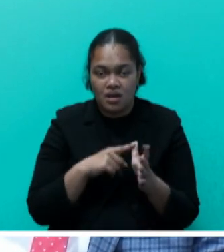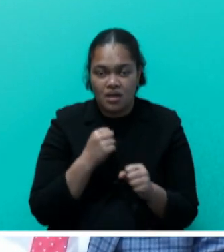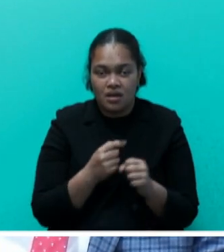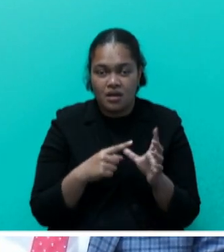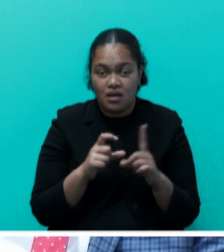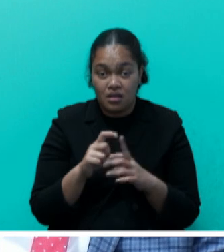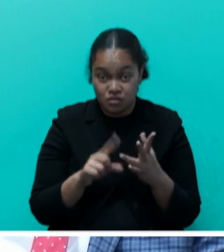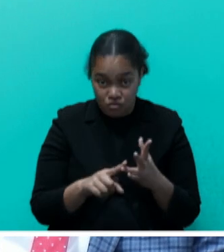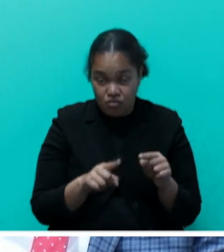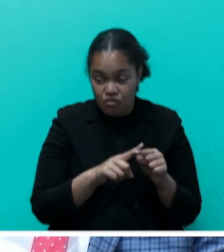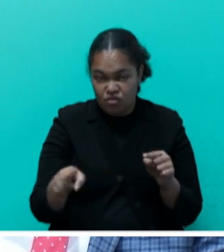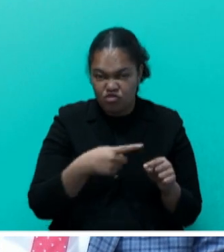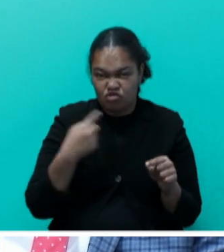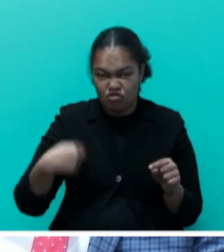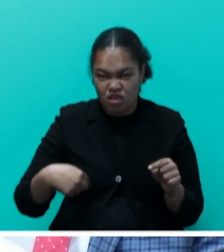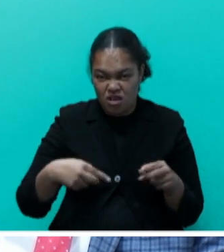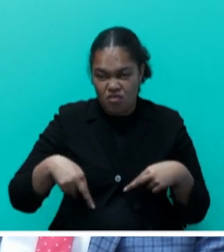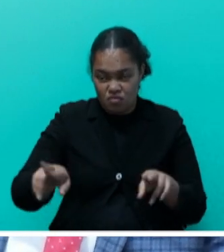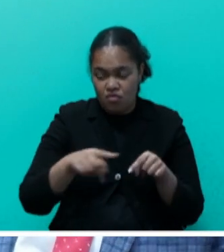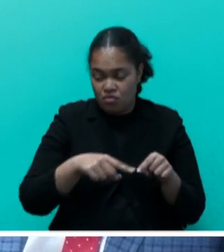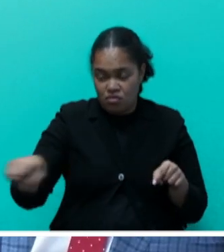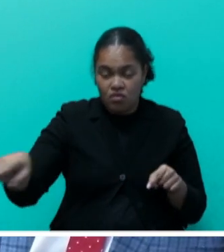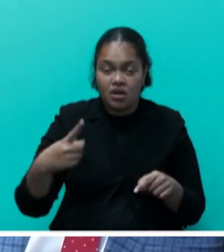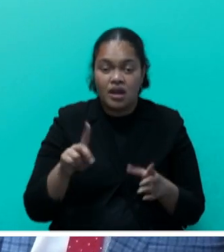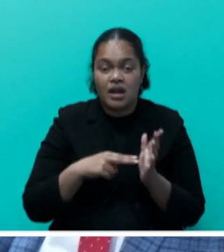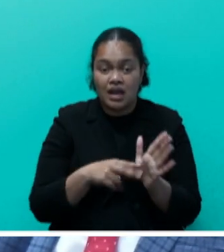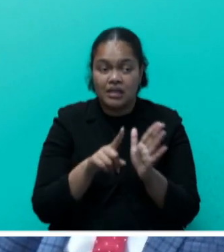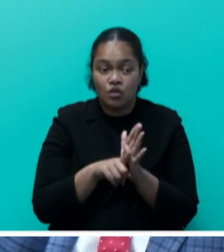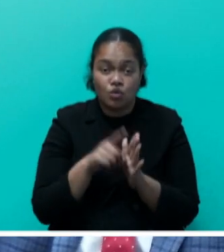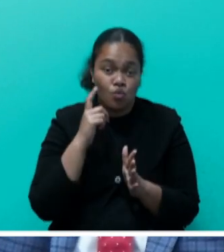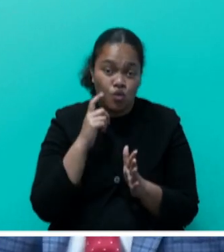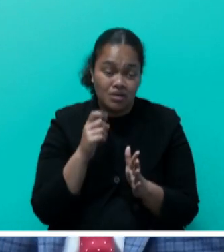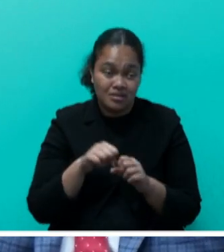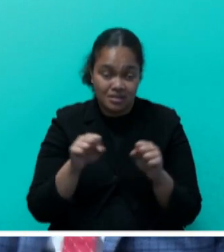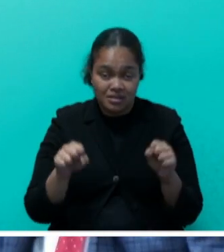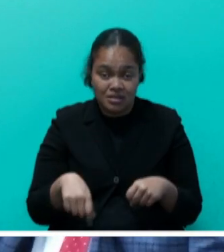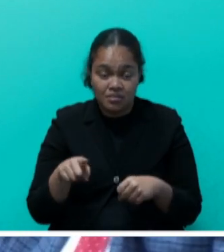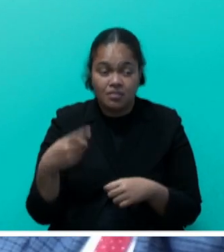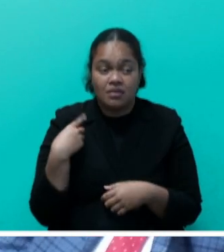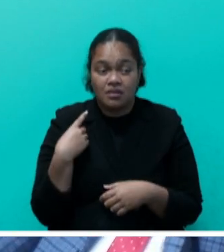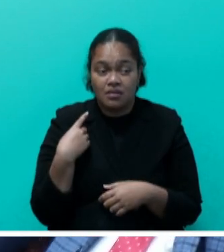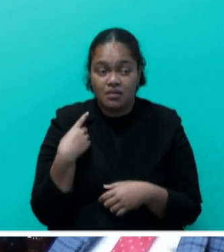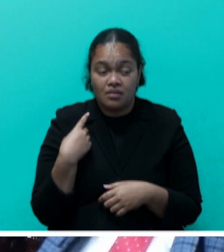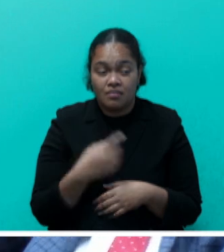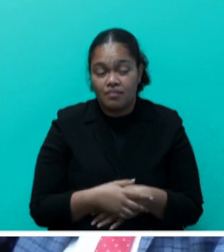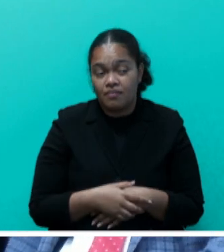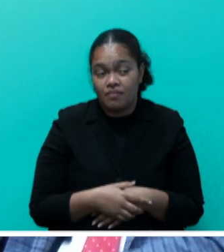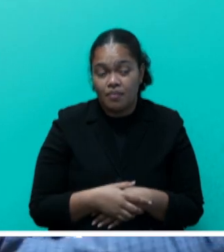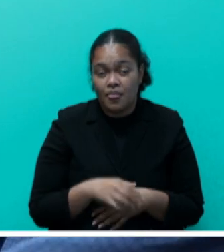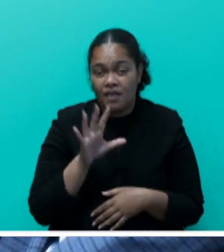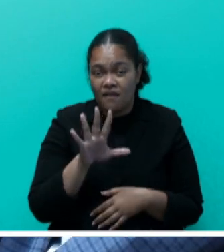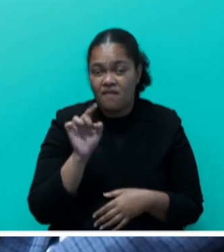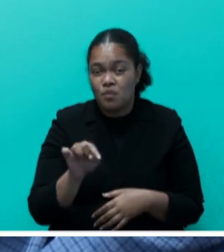Mains upgrading works. The Nandela Trang Mains system faces a supply-demand gap of 5